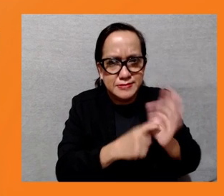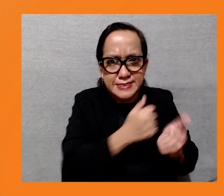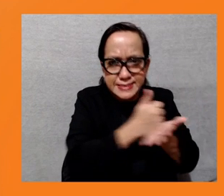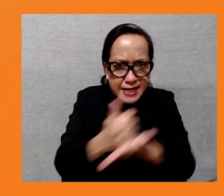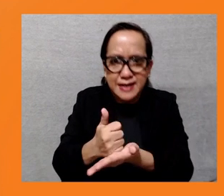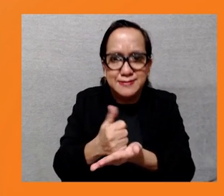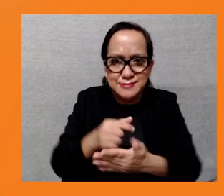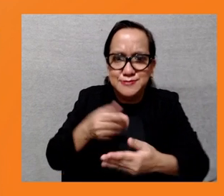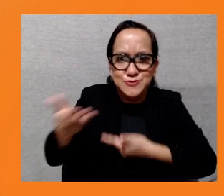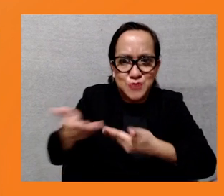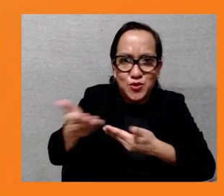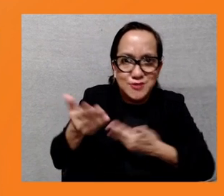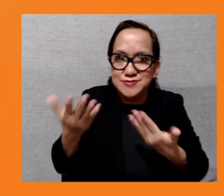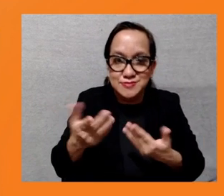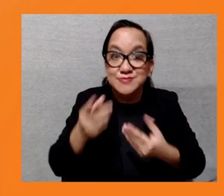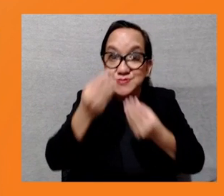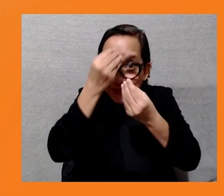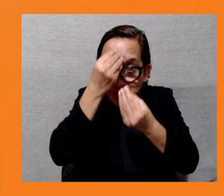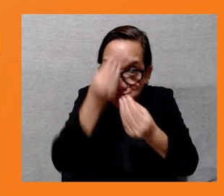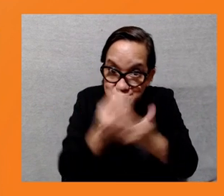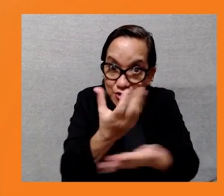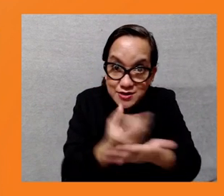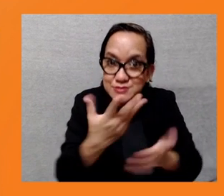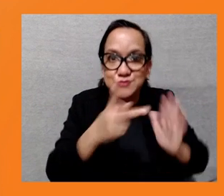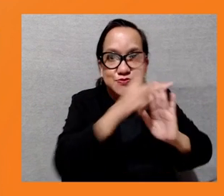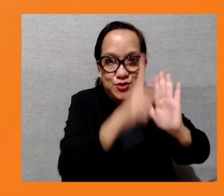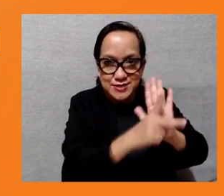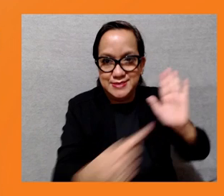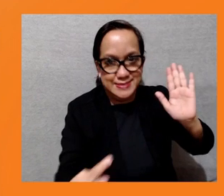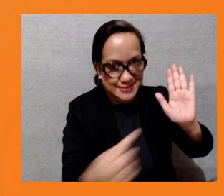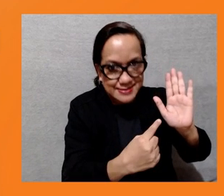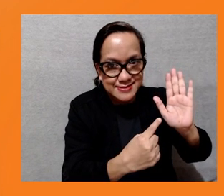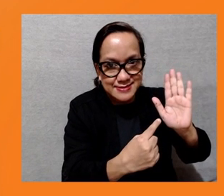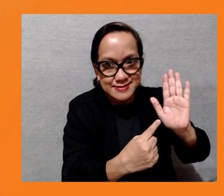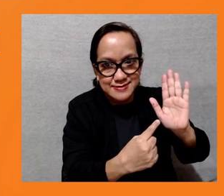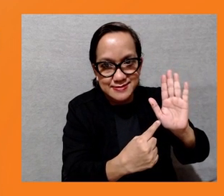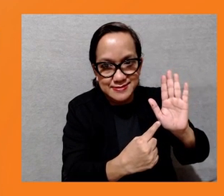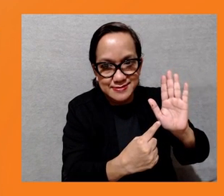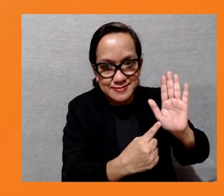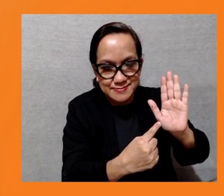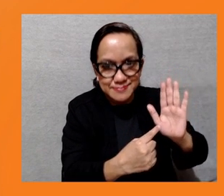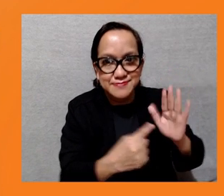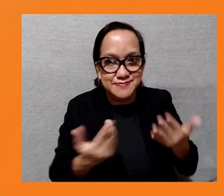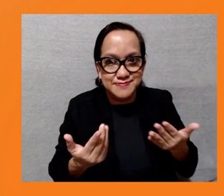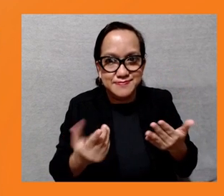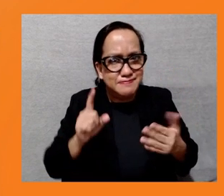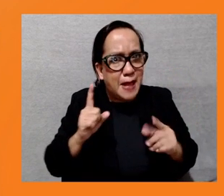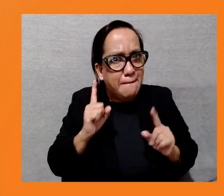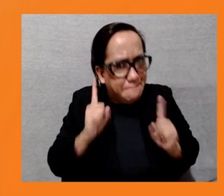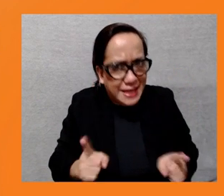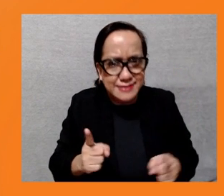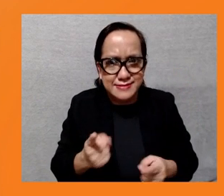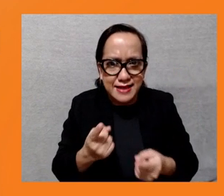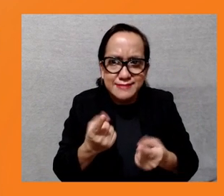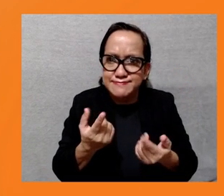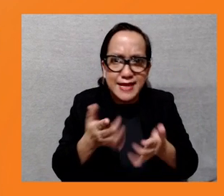and disclose a draft assessment plan in an accessible place and form and language understandable to the affected persons and